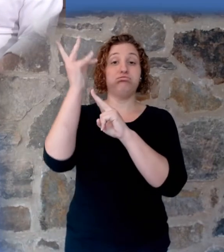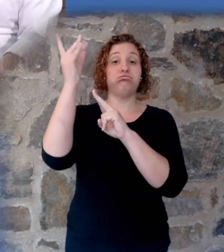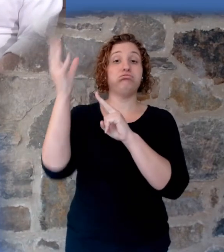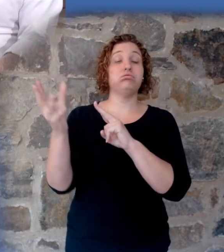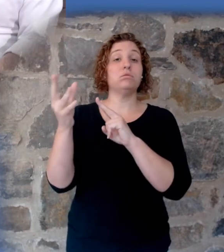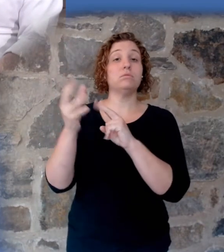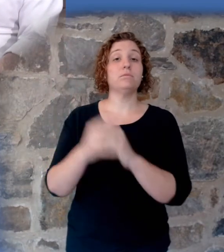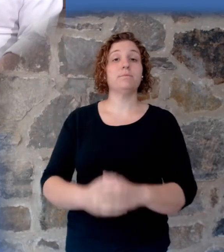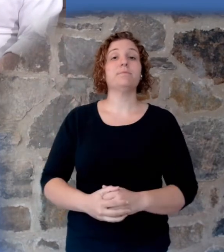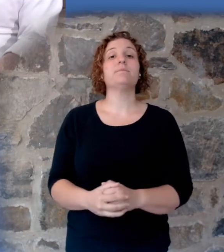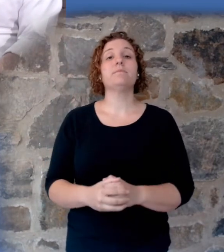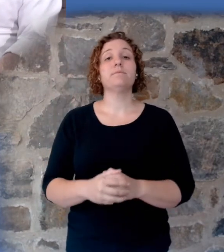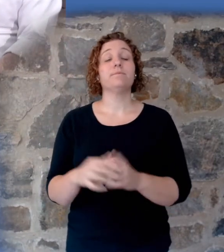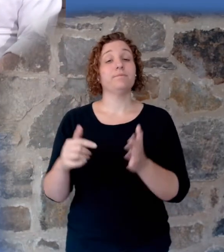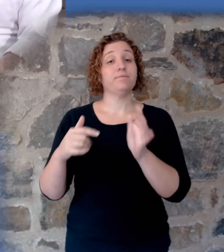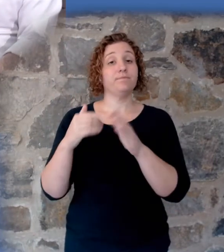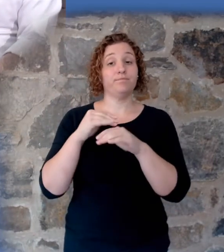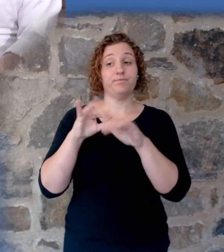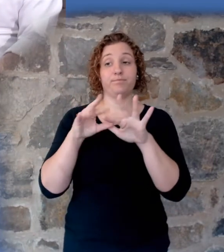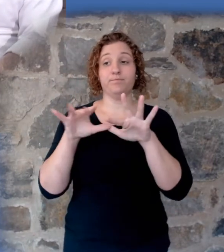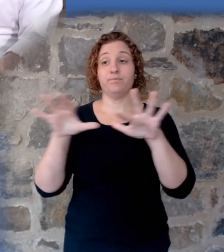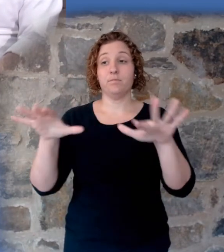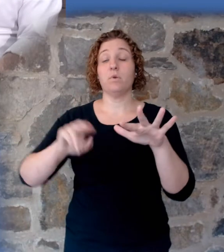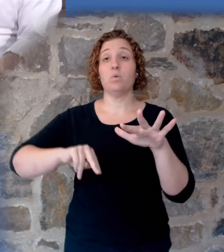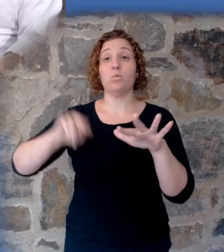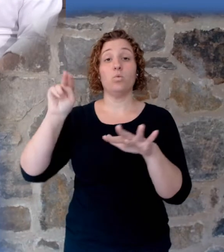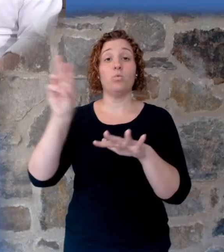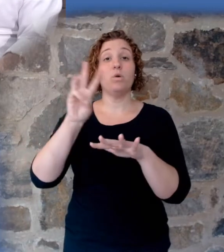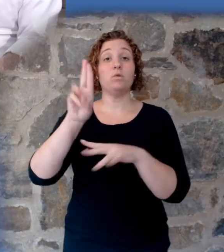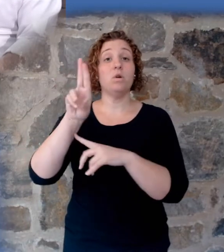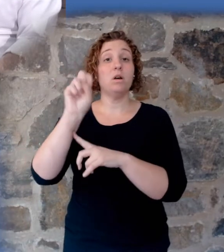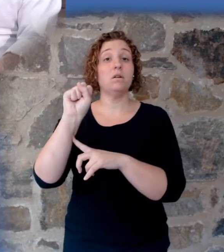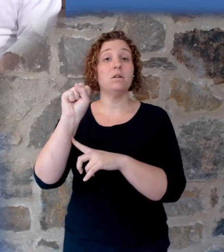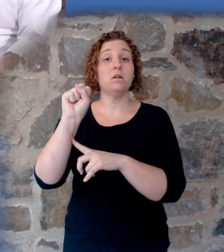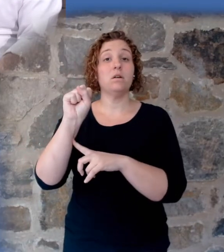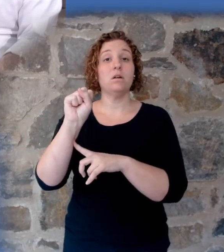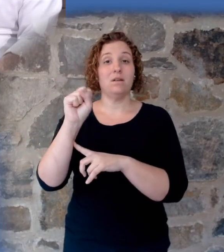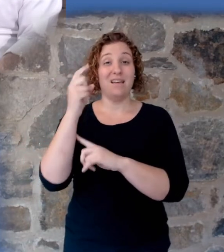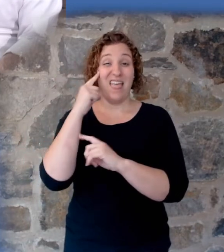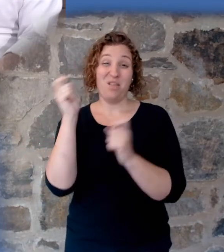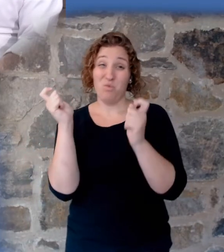It spread across a good part of the northwestern United States and this was a little volcano.